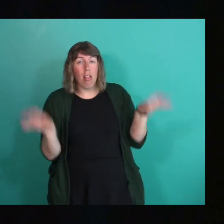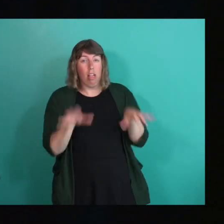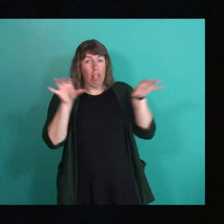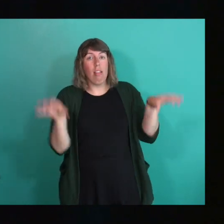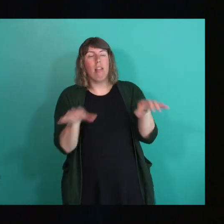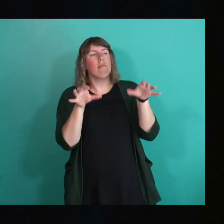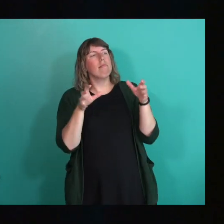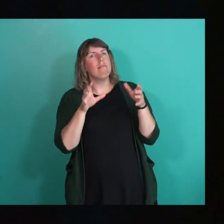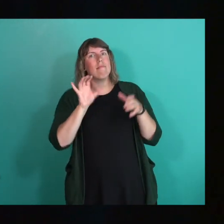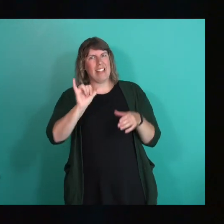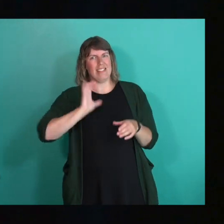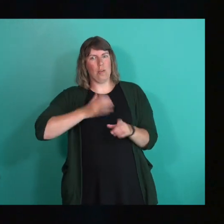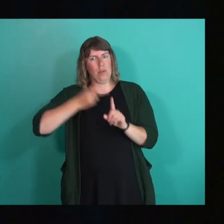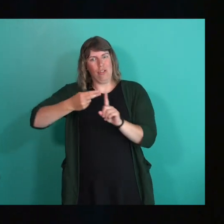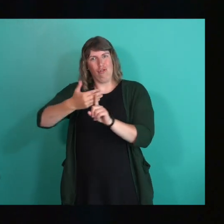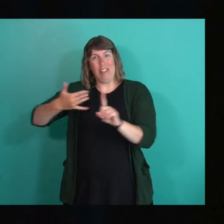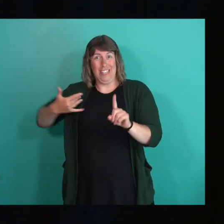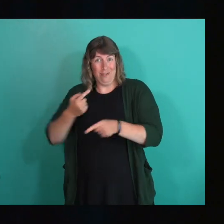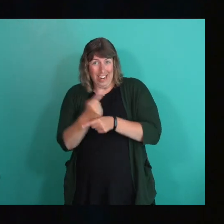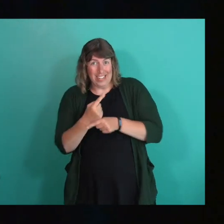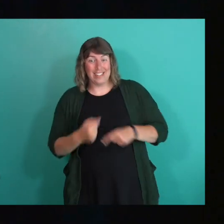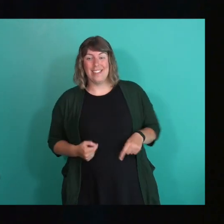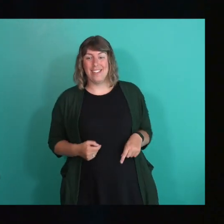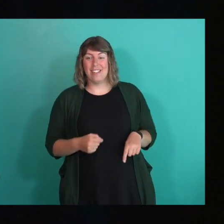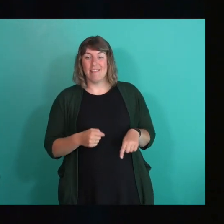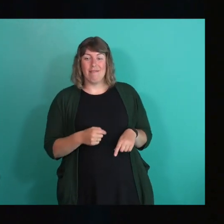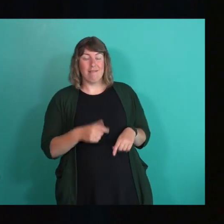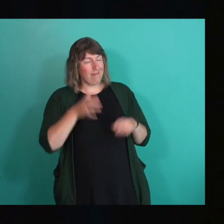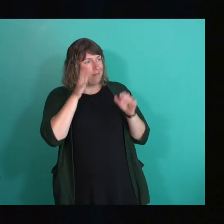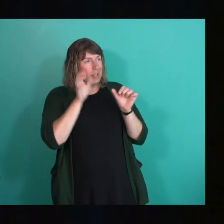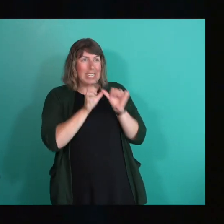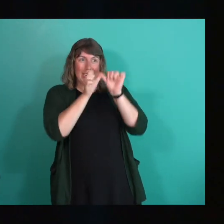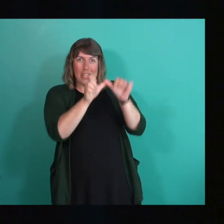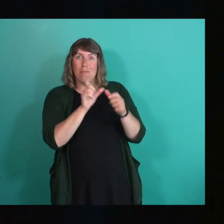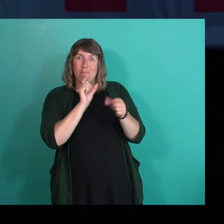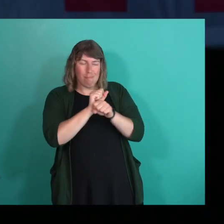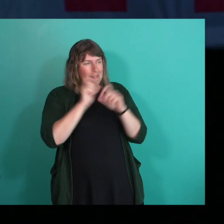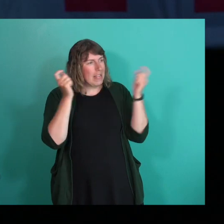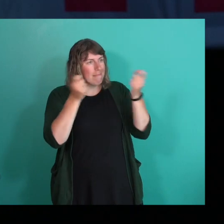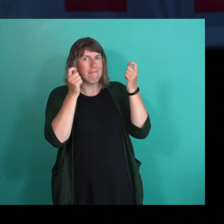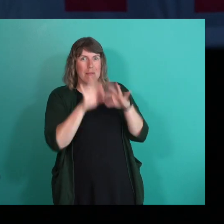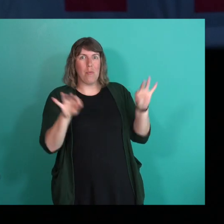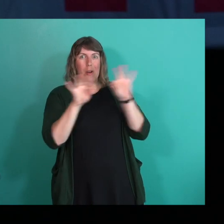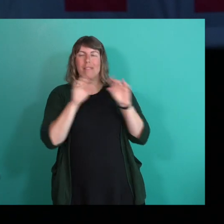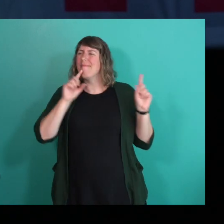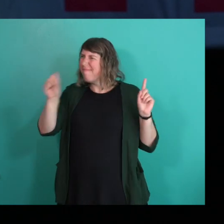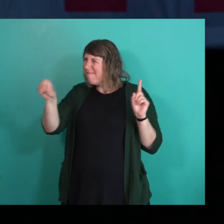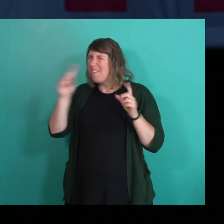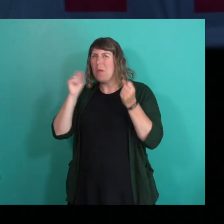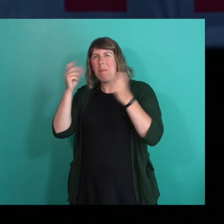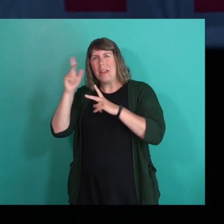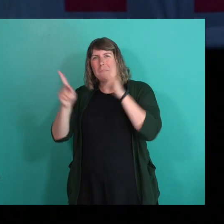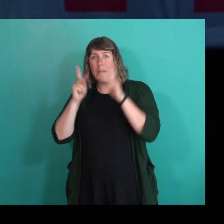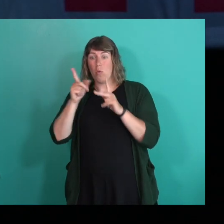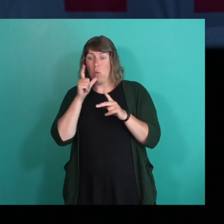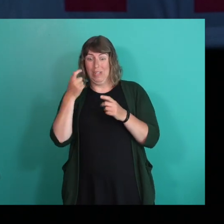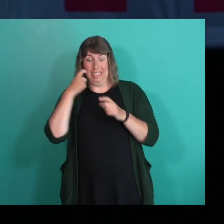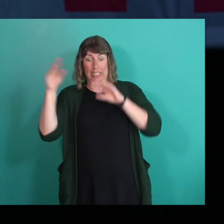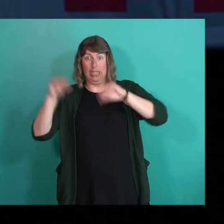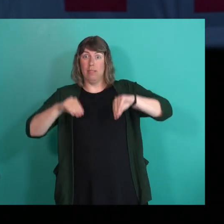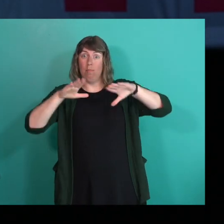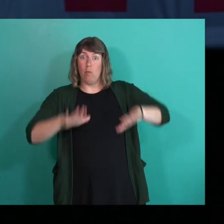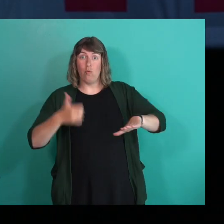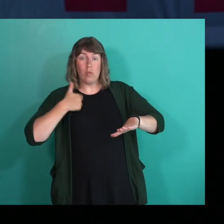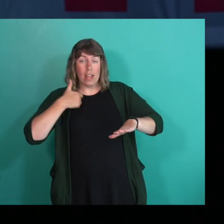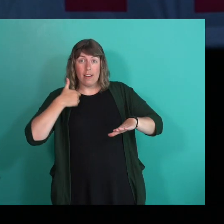is the history of it, right, and continues to be the most important. Yeah. And it is for so many people who are newcomers who